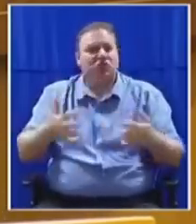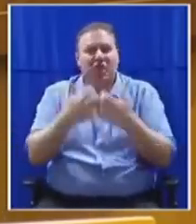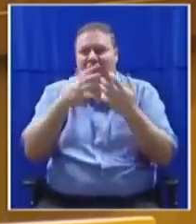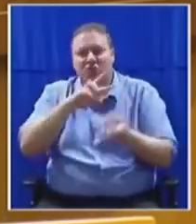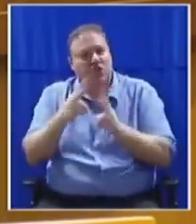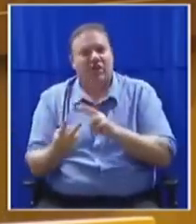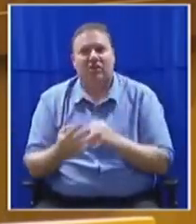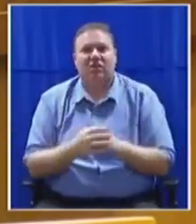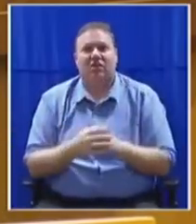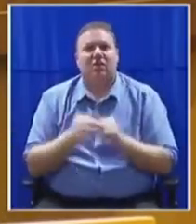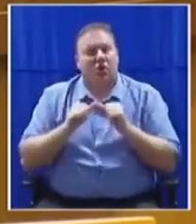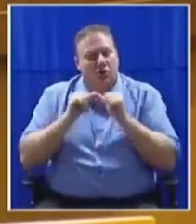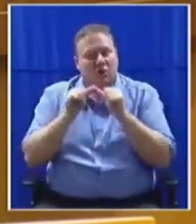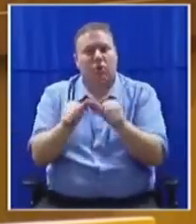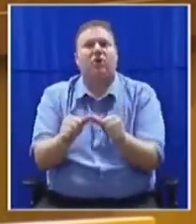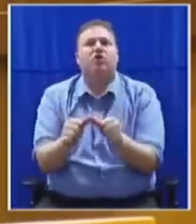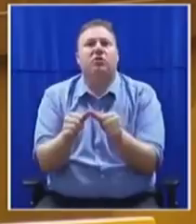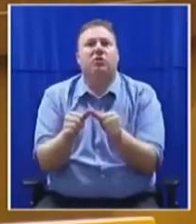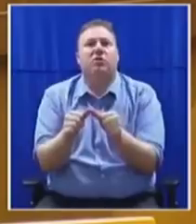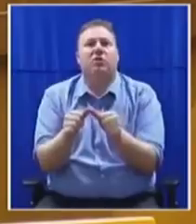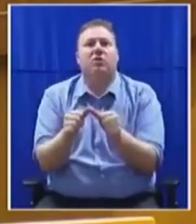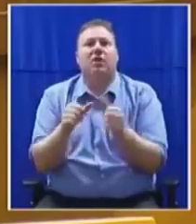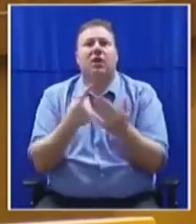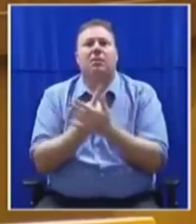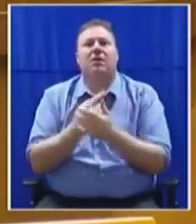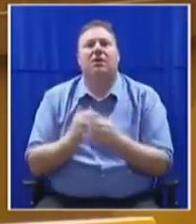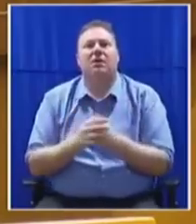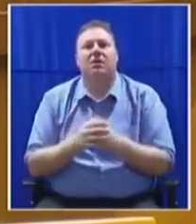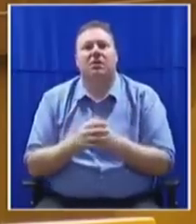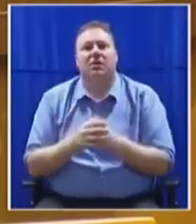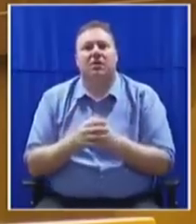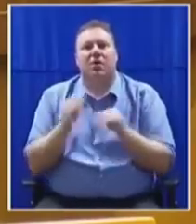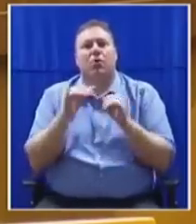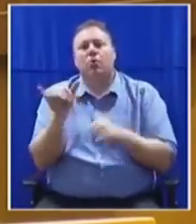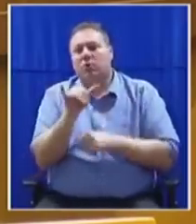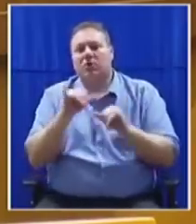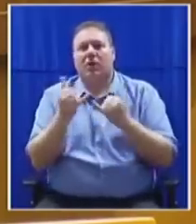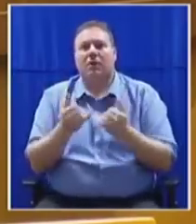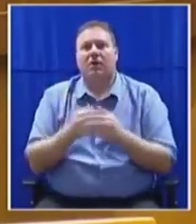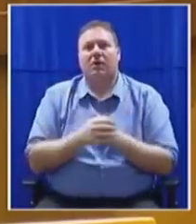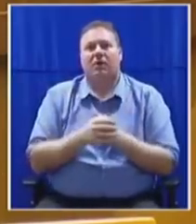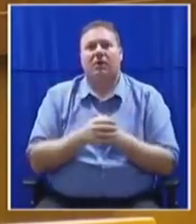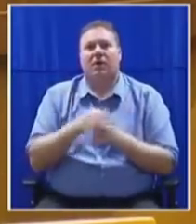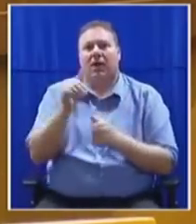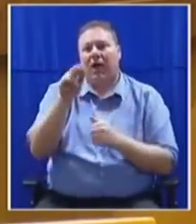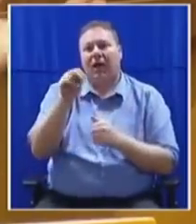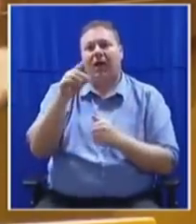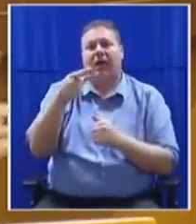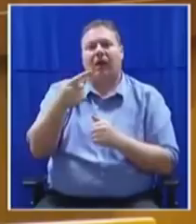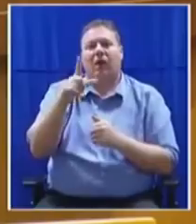It is at the continuation in terms of what is happening. And which are these companies? It's Anglo-American, which